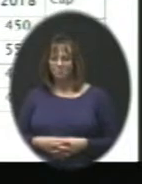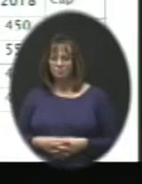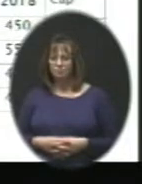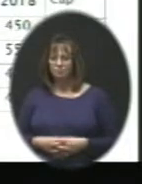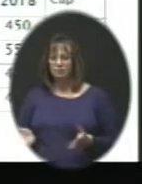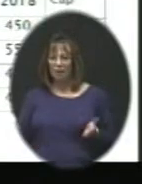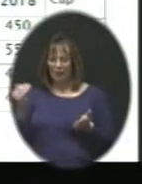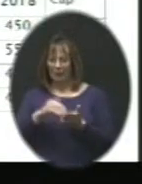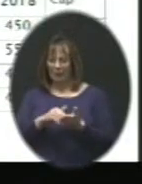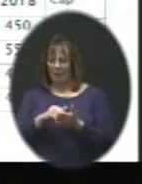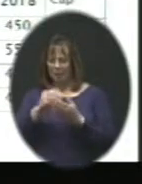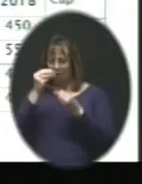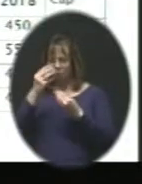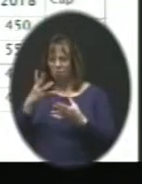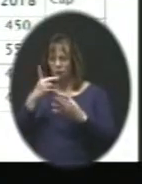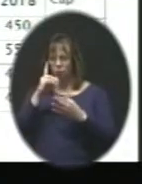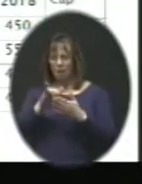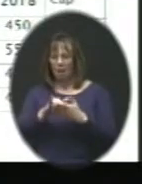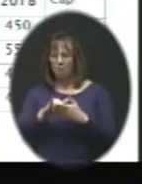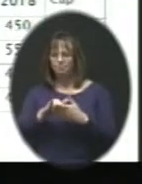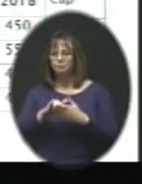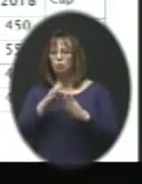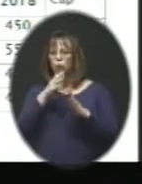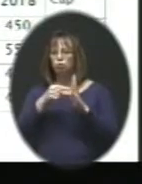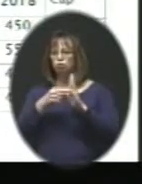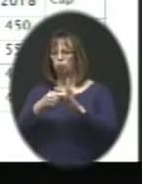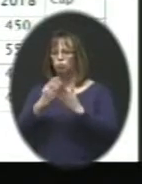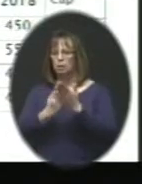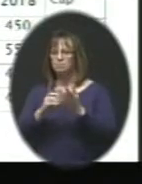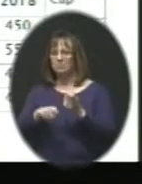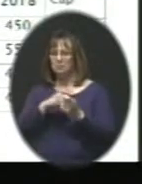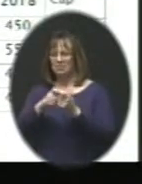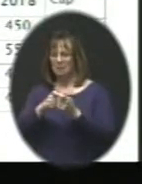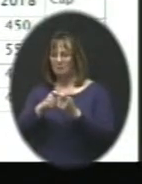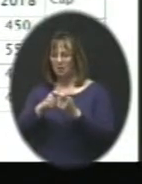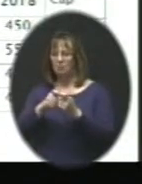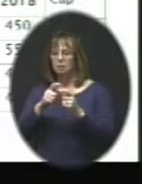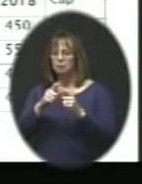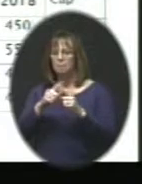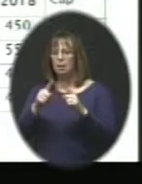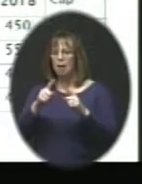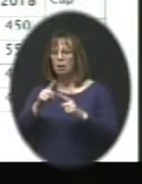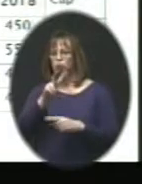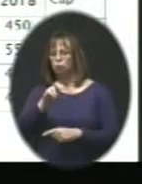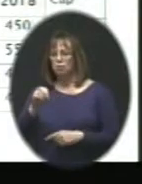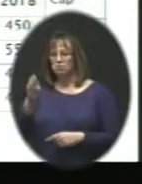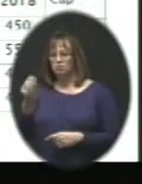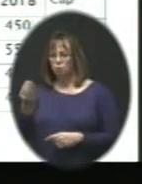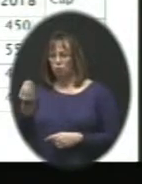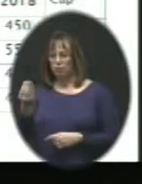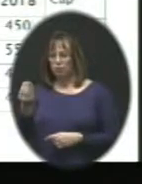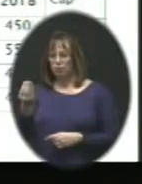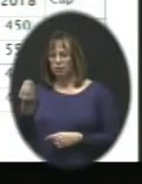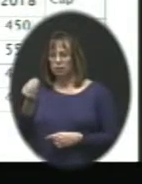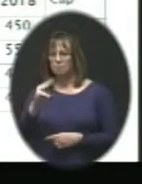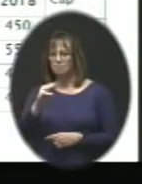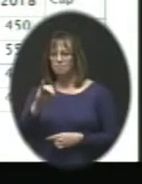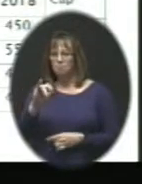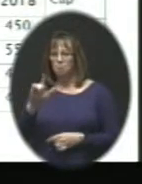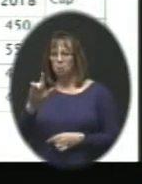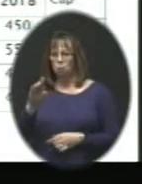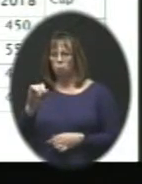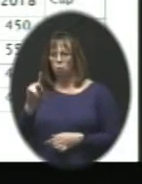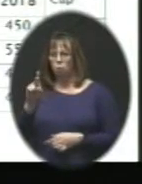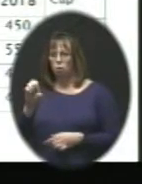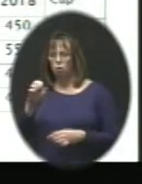And again, the data for this. And I'm going to actually show you some specific points, but you'll see that in 2014, Millbrook would open